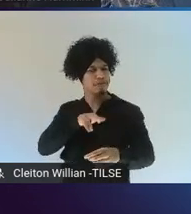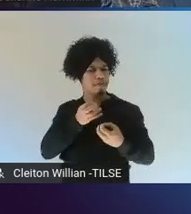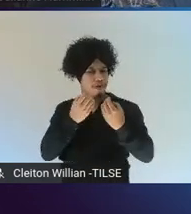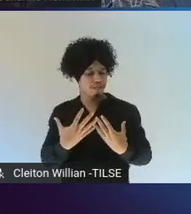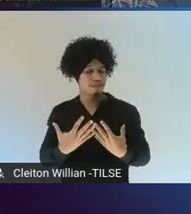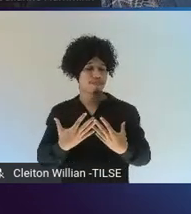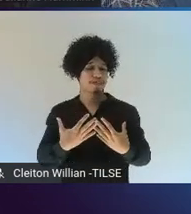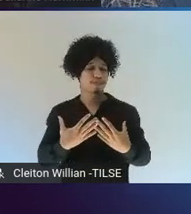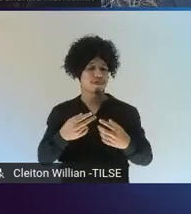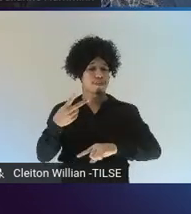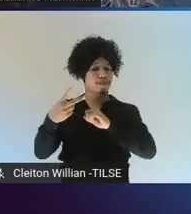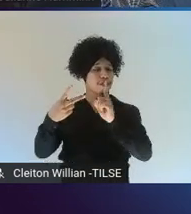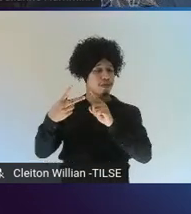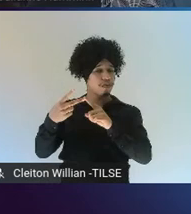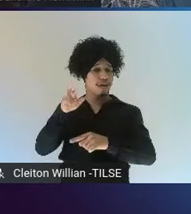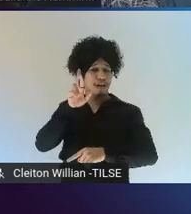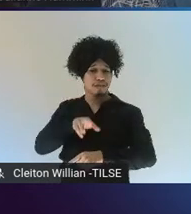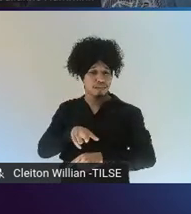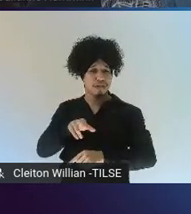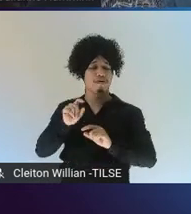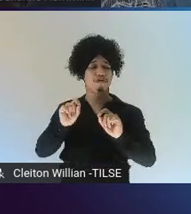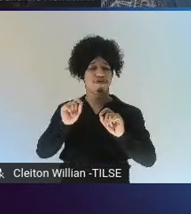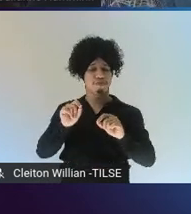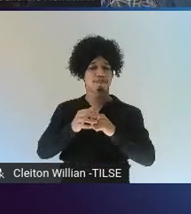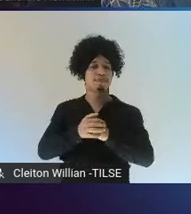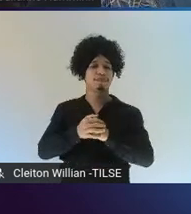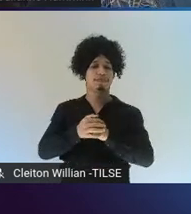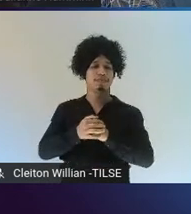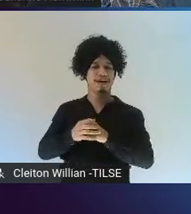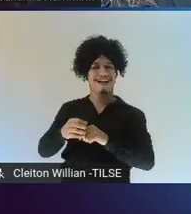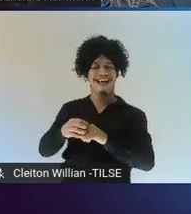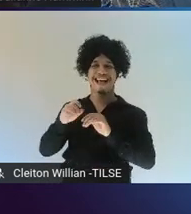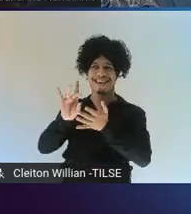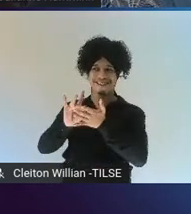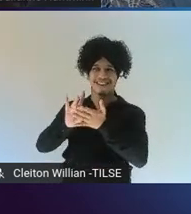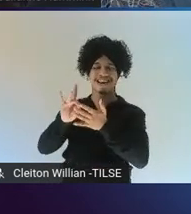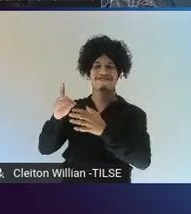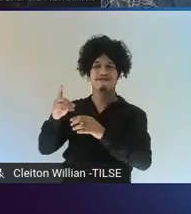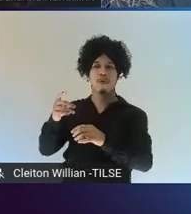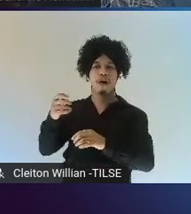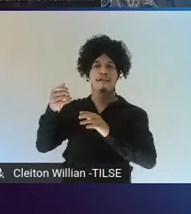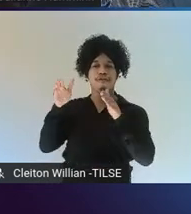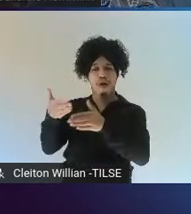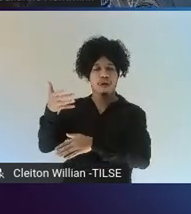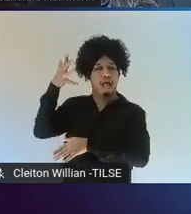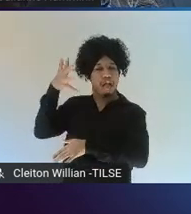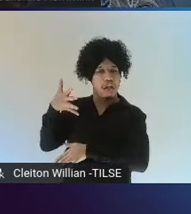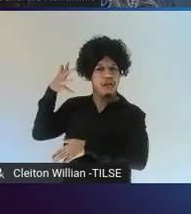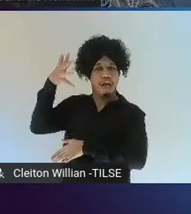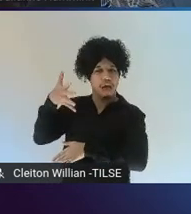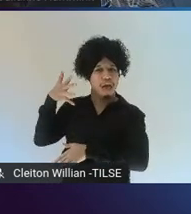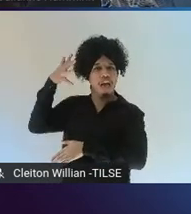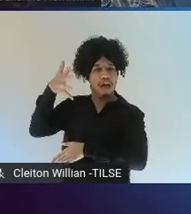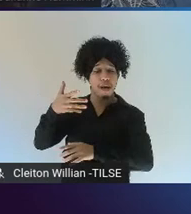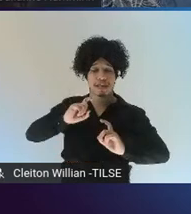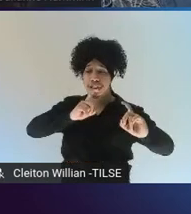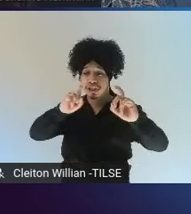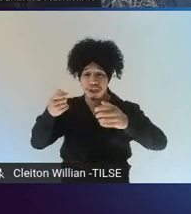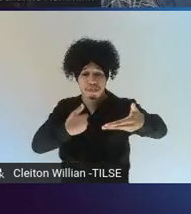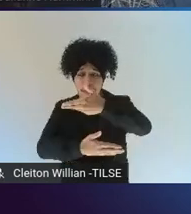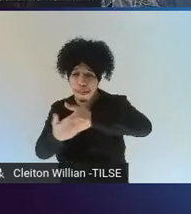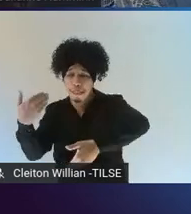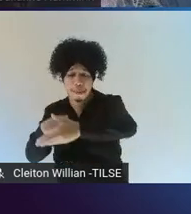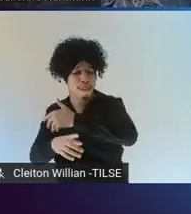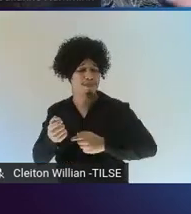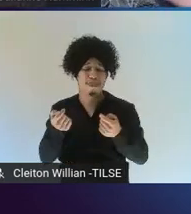Another result was, as we said, more lecture and less interactive action, less discussion in the classroom. And there